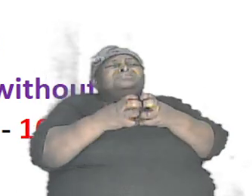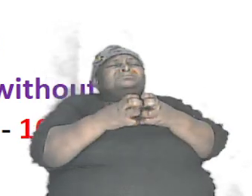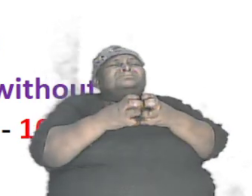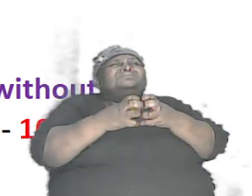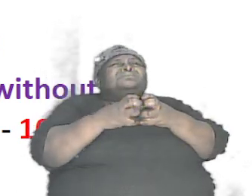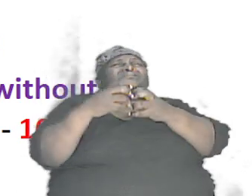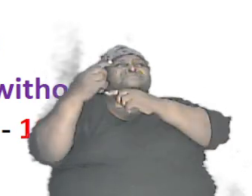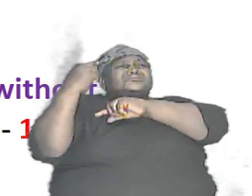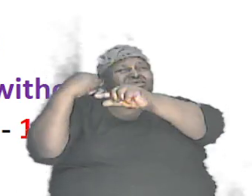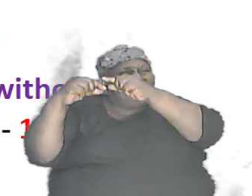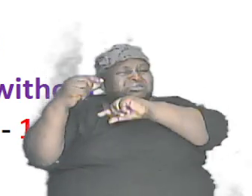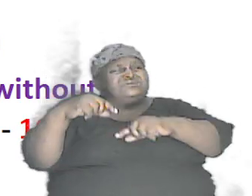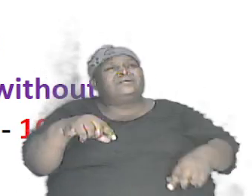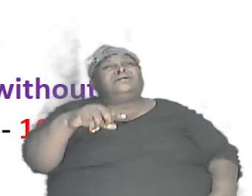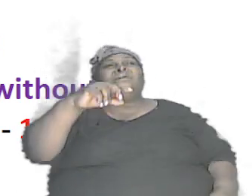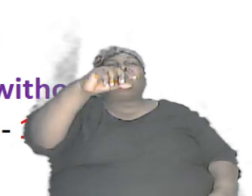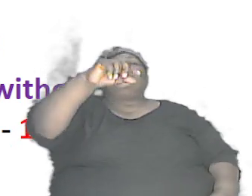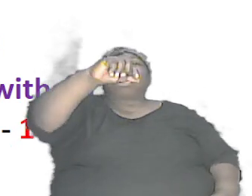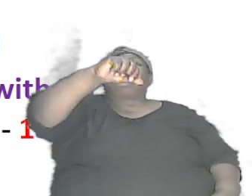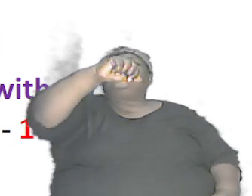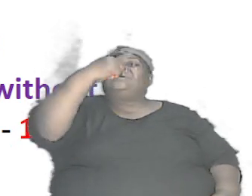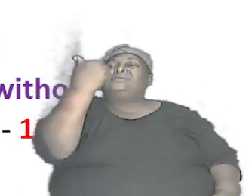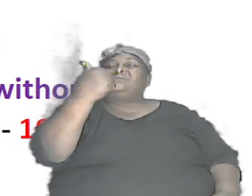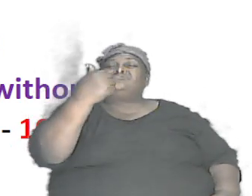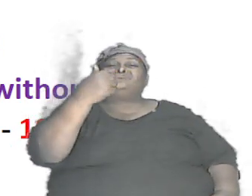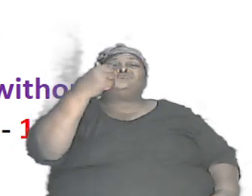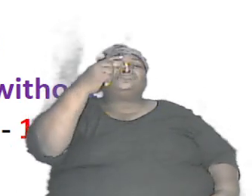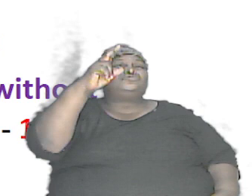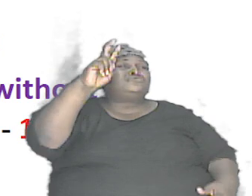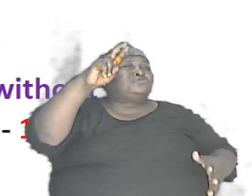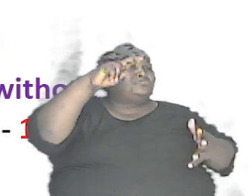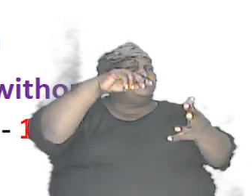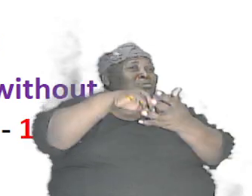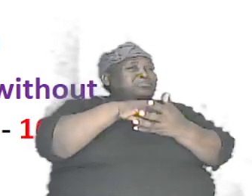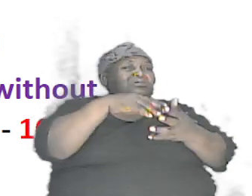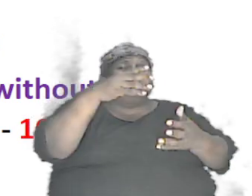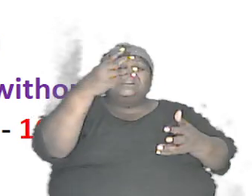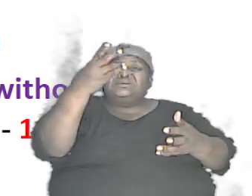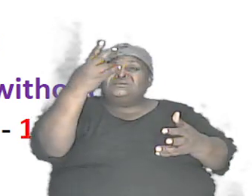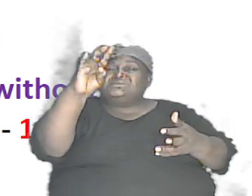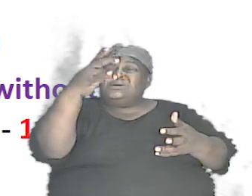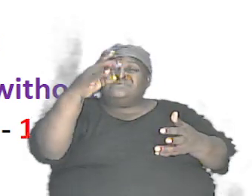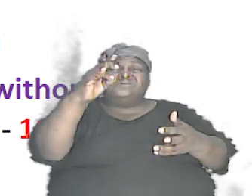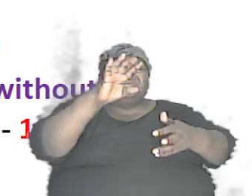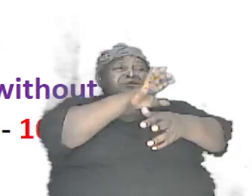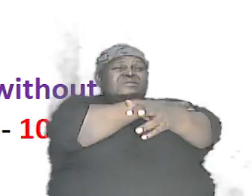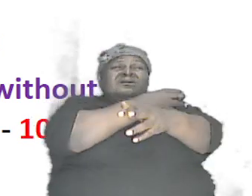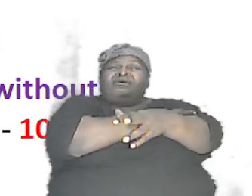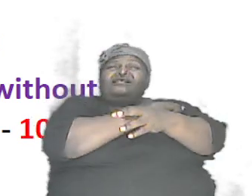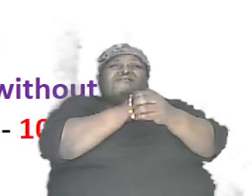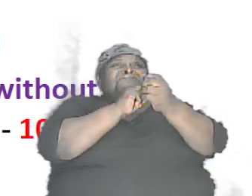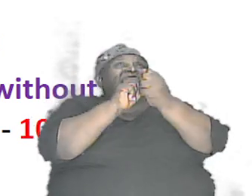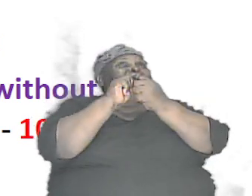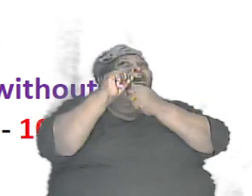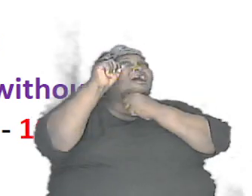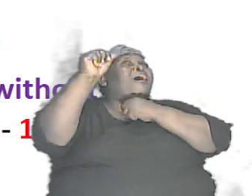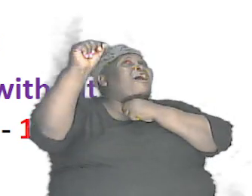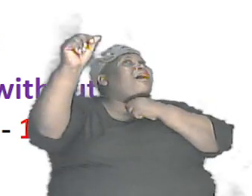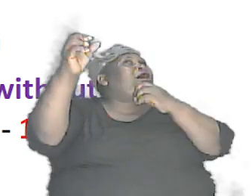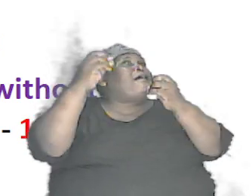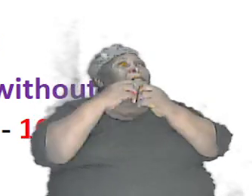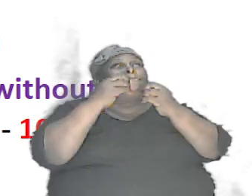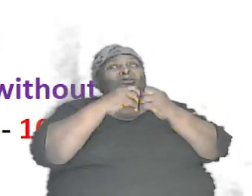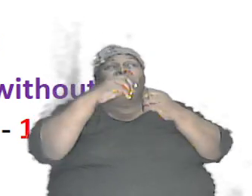10 to the 2017 power far more atoms that are in than are in the universe